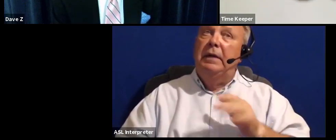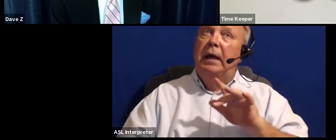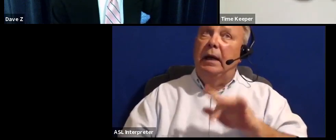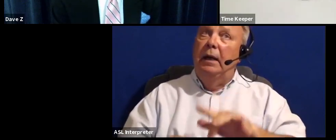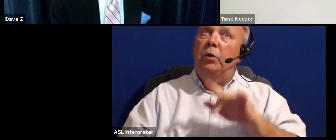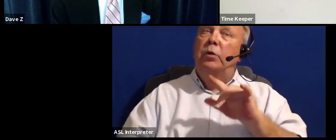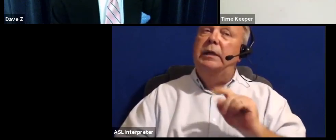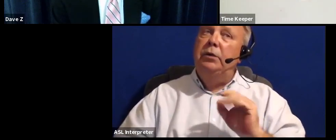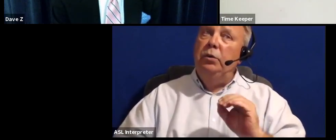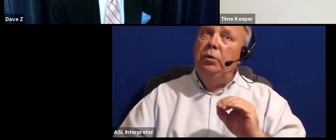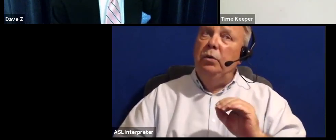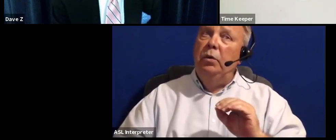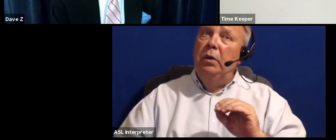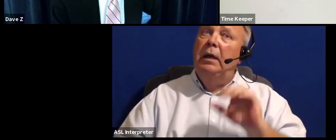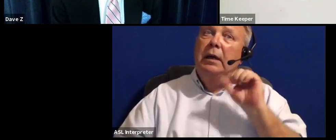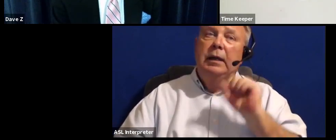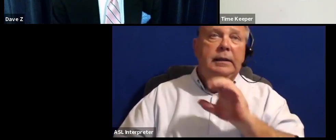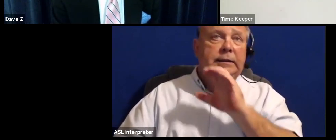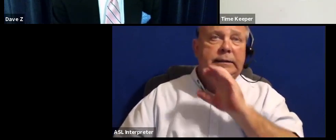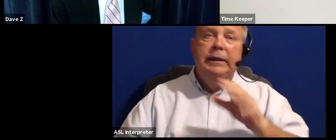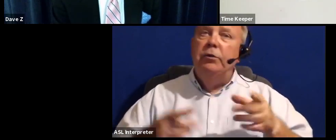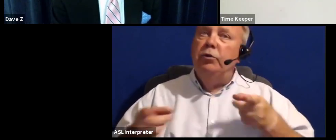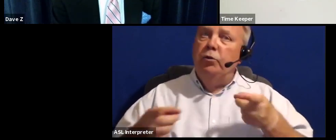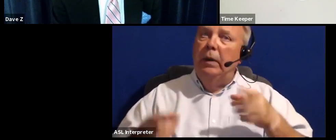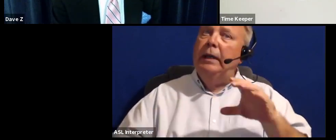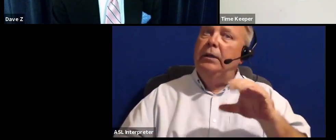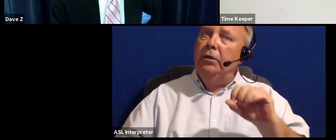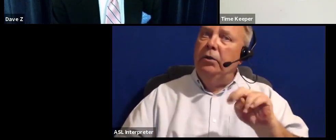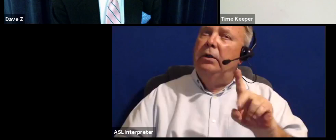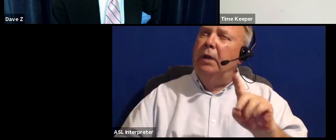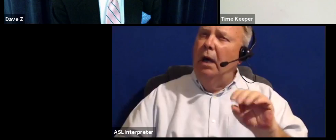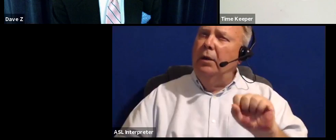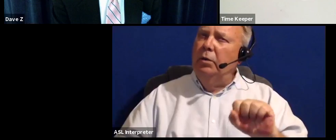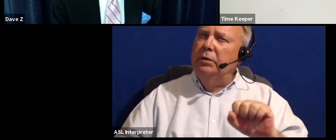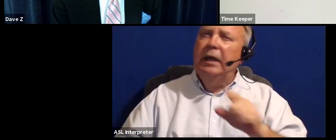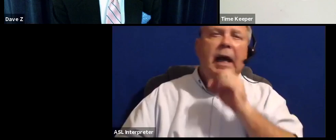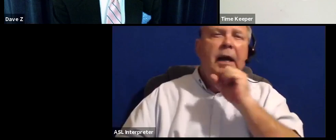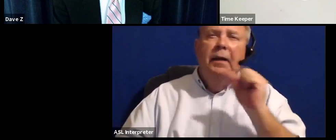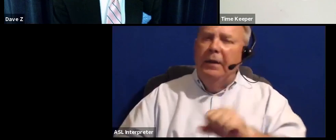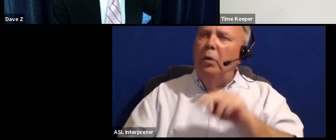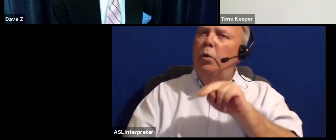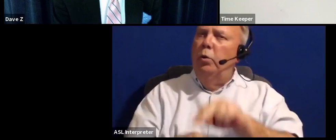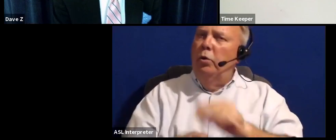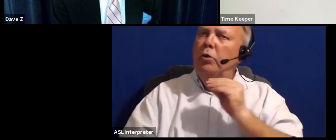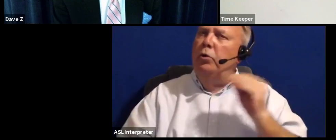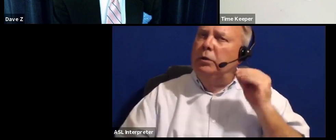senior directed condos at the old nursing home site.